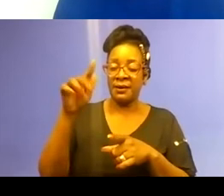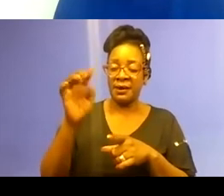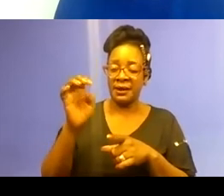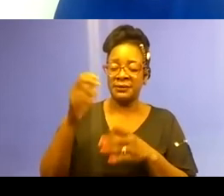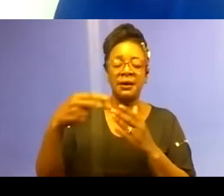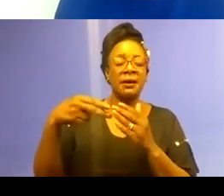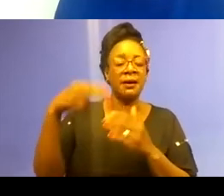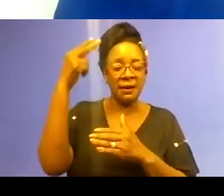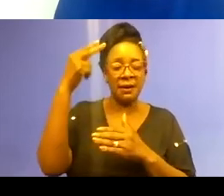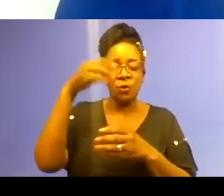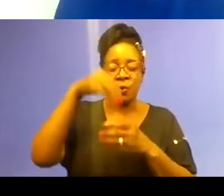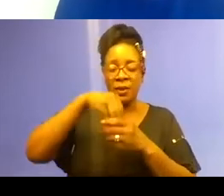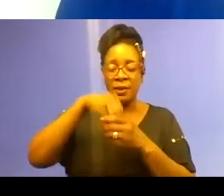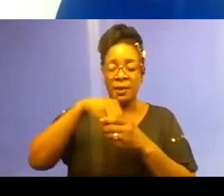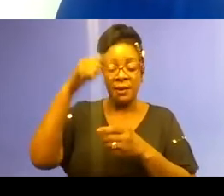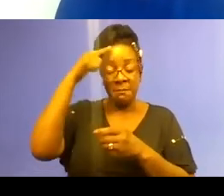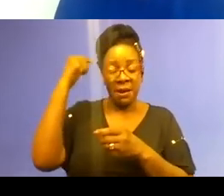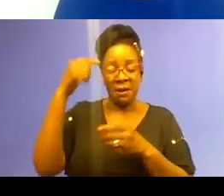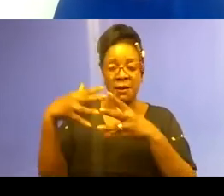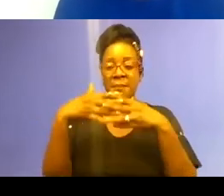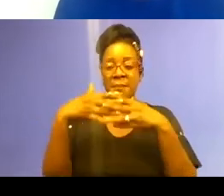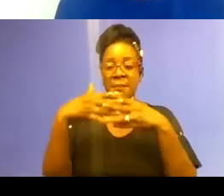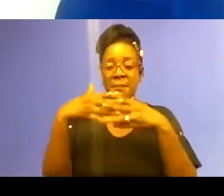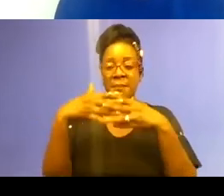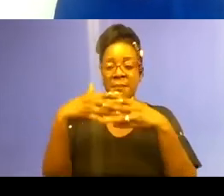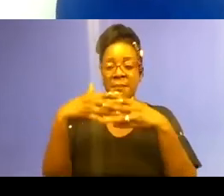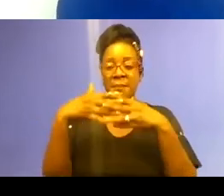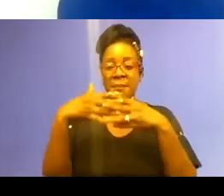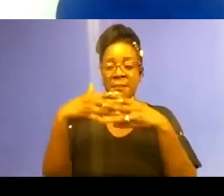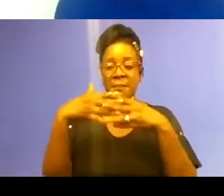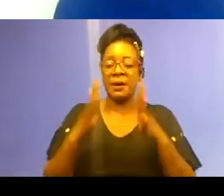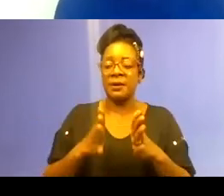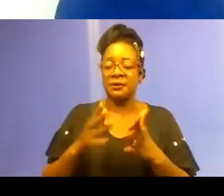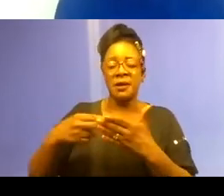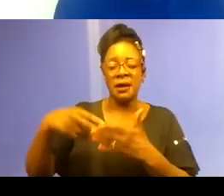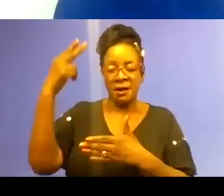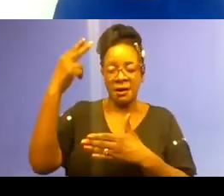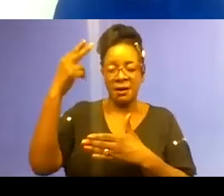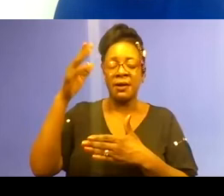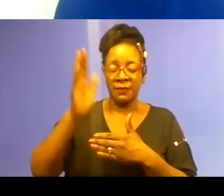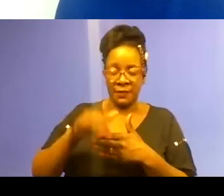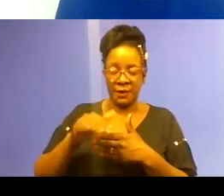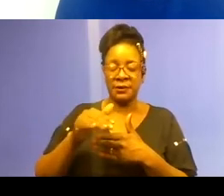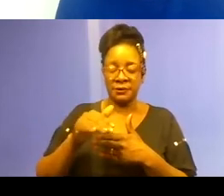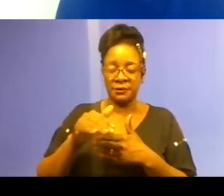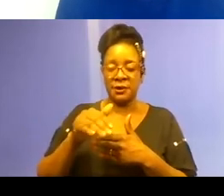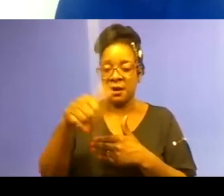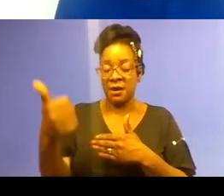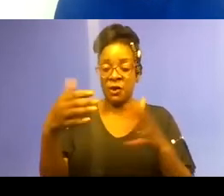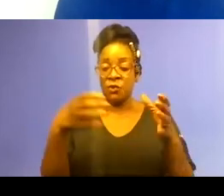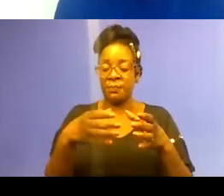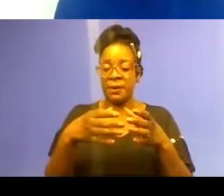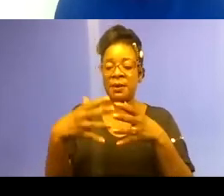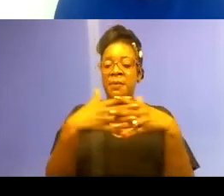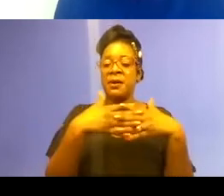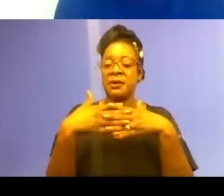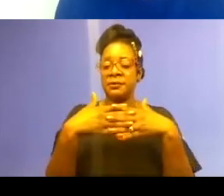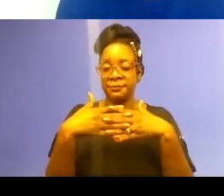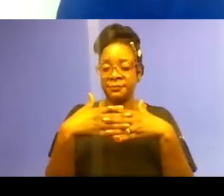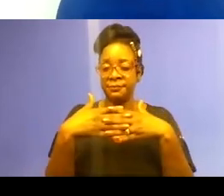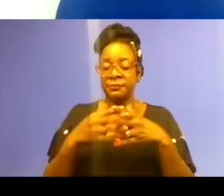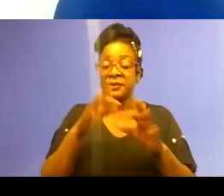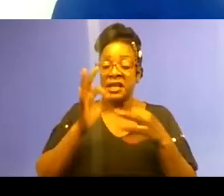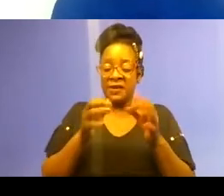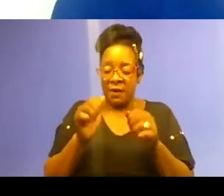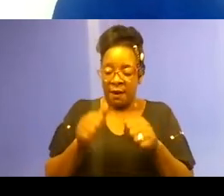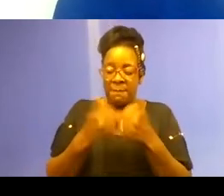higher than the national average in the United States. Also, if you're a mother who lives in a food desert, and